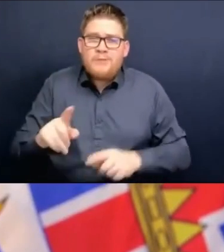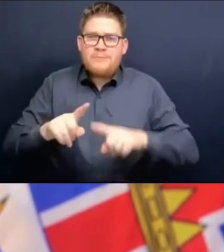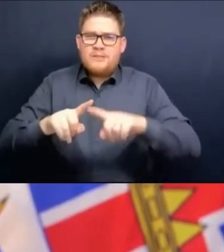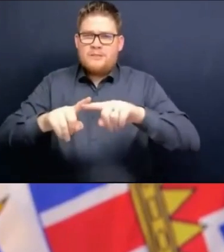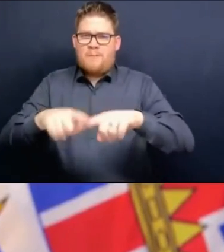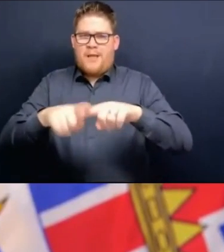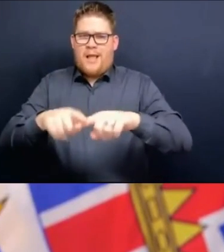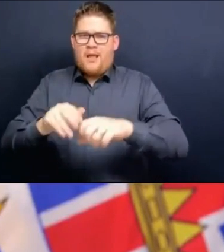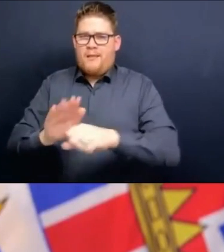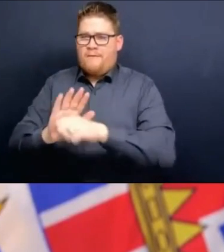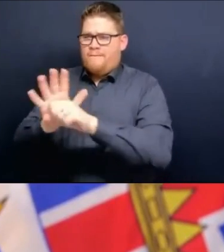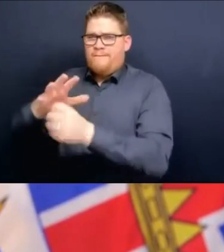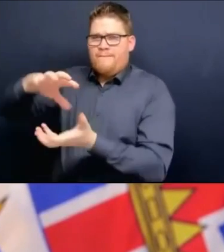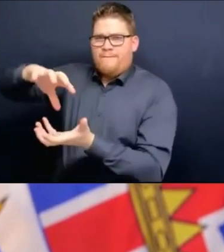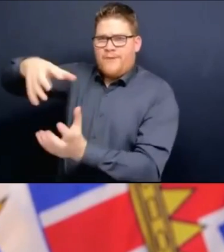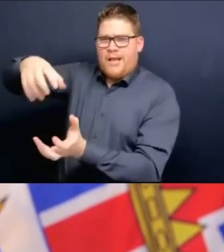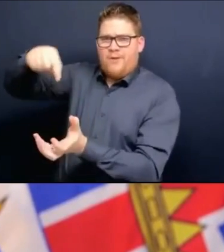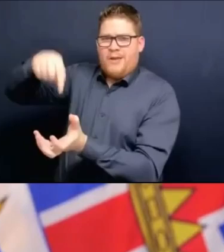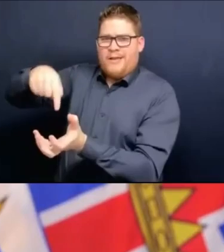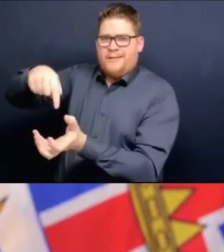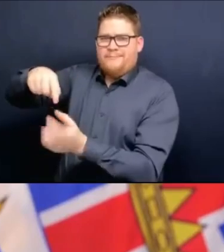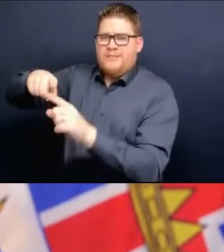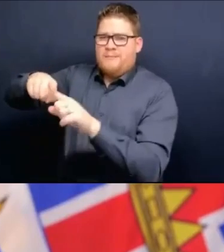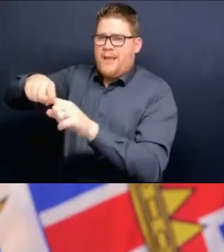Rob Buffum, CTV, Vancouver Island.